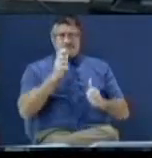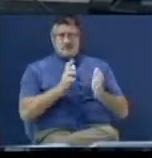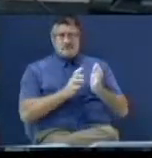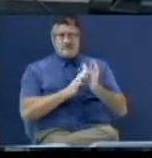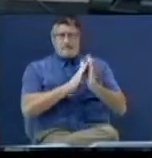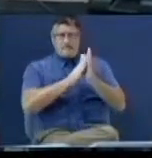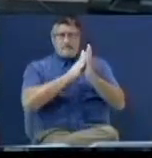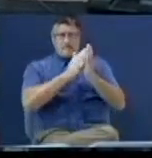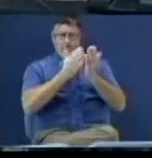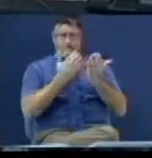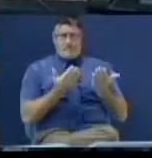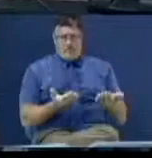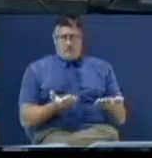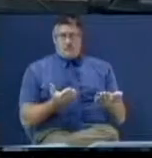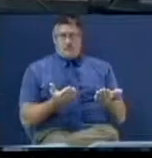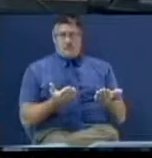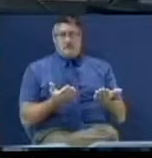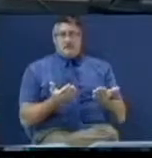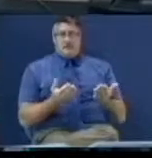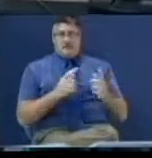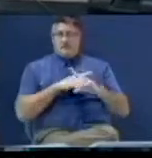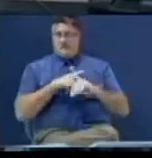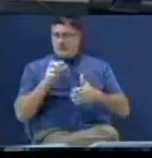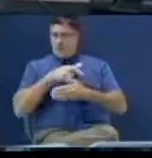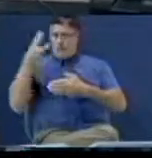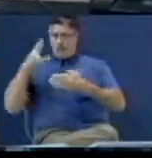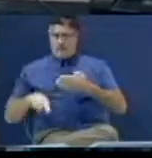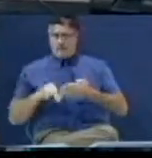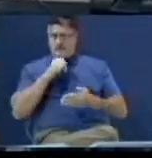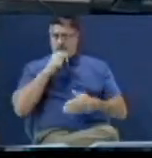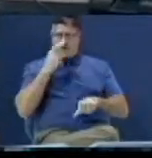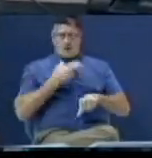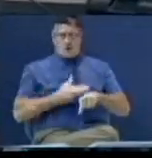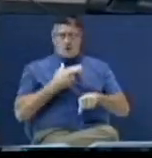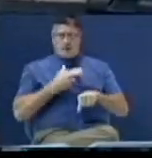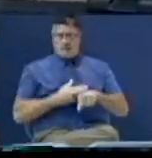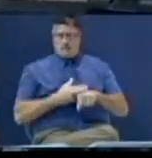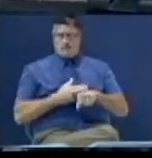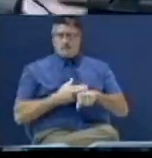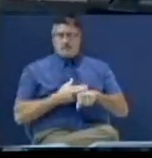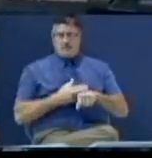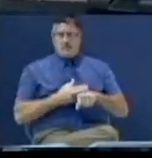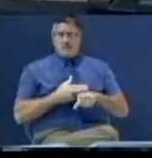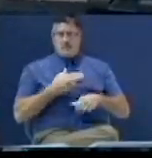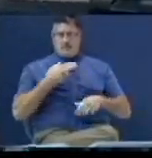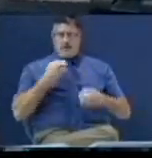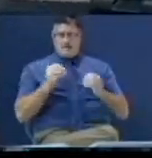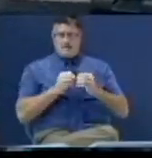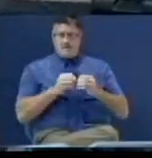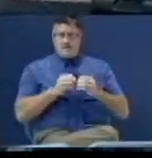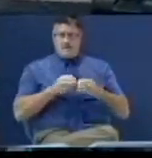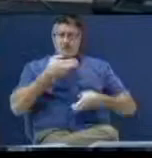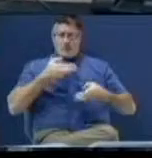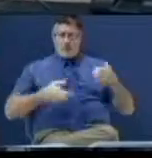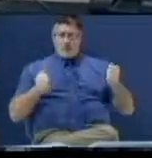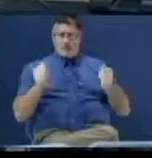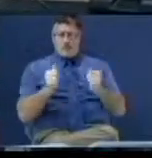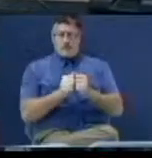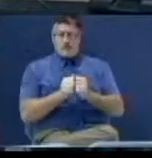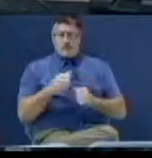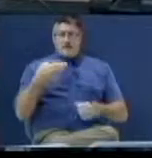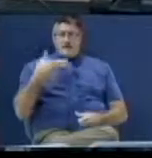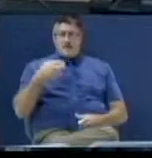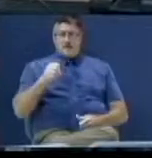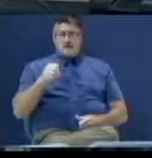Well, it's not. Actually, Revelation is not difficult at all. I have more problem with Hebrews and I have more problem with